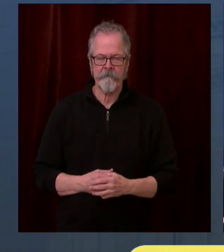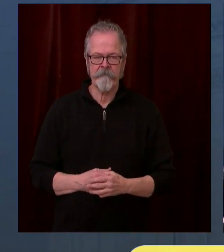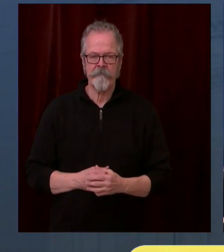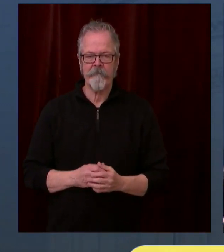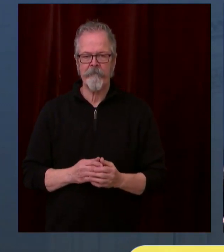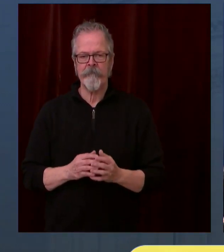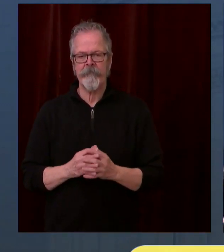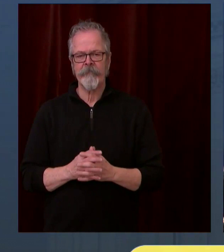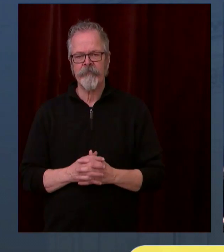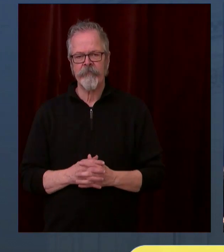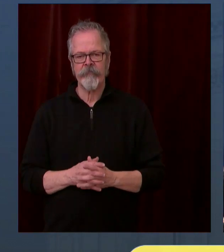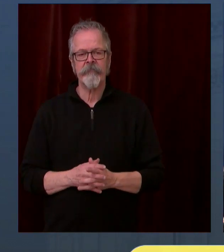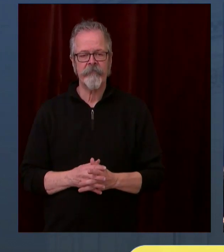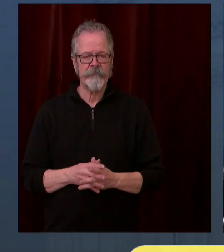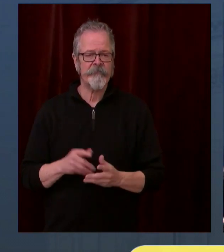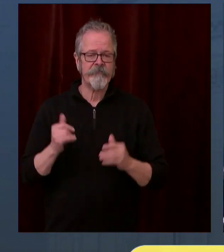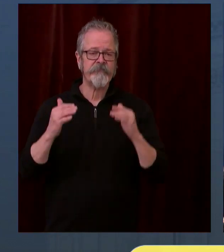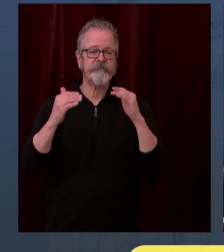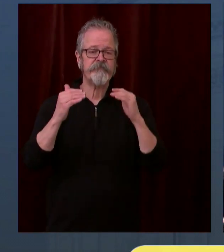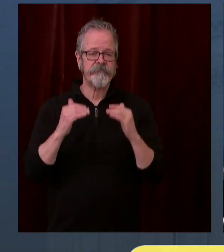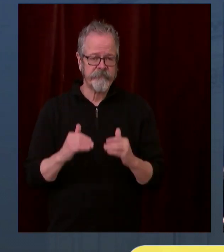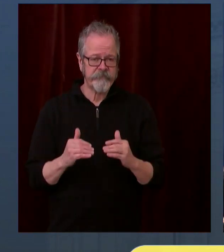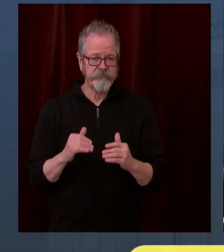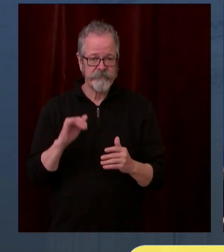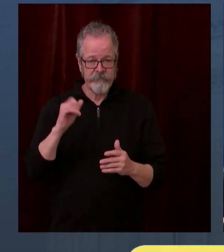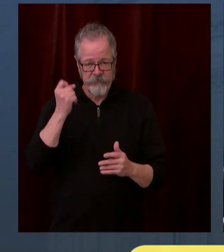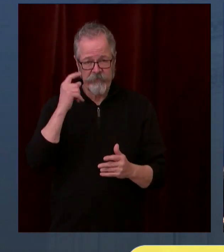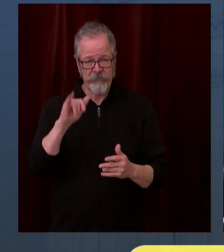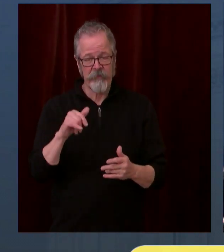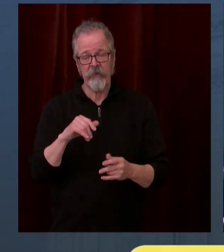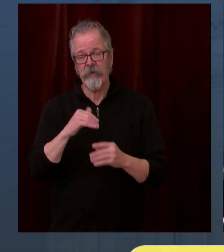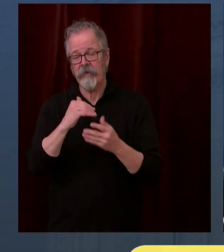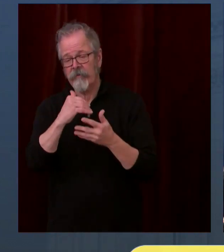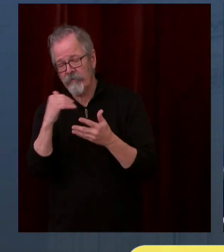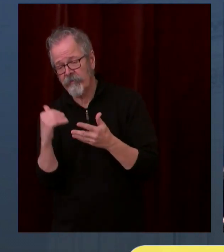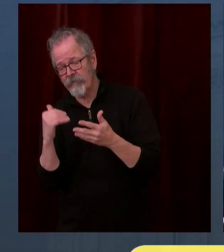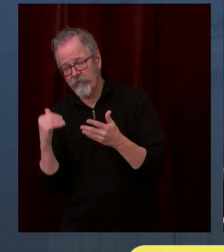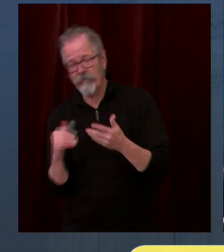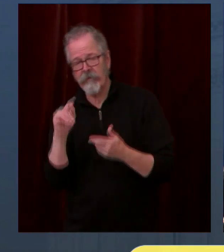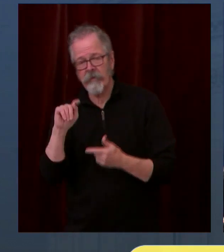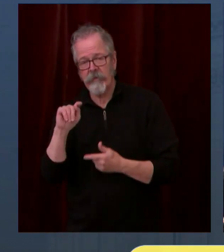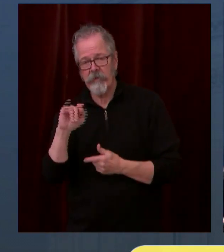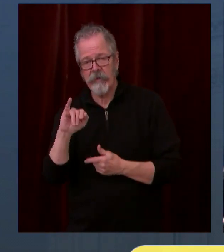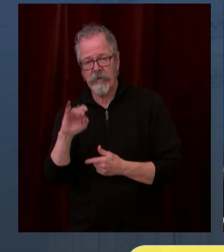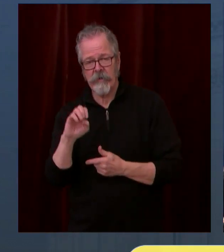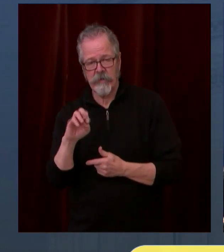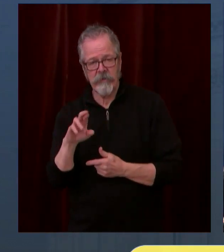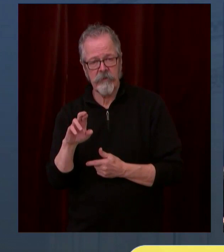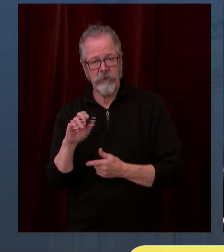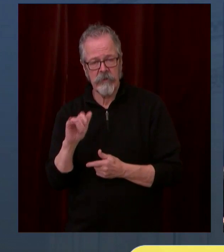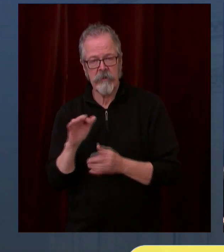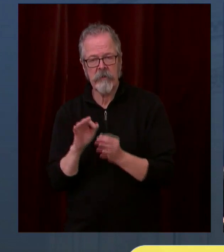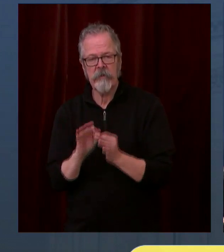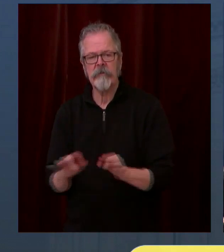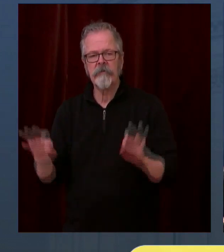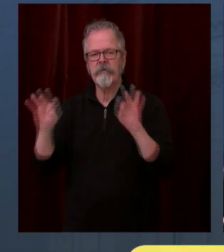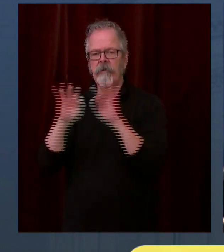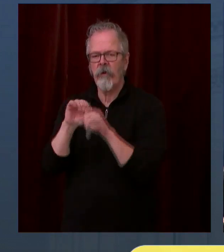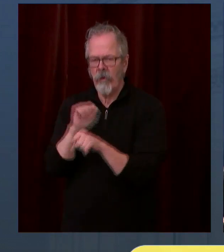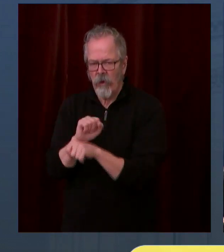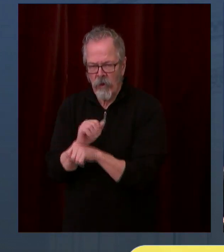eligible. Right now, the first cut is for people who are essential workers. Grocery store workers,